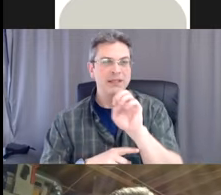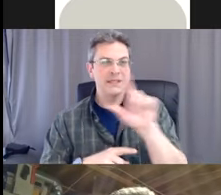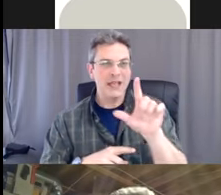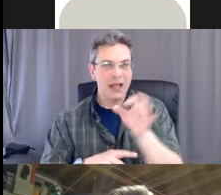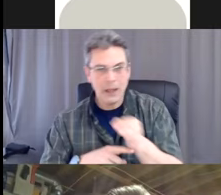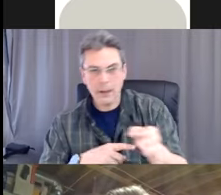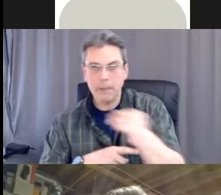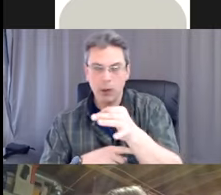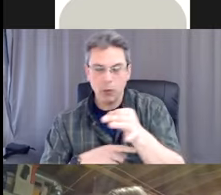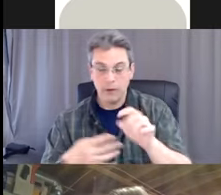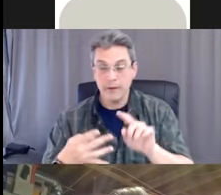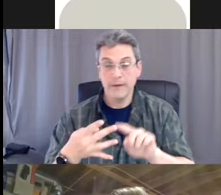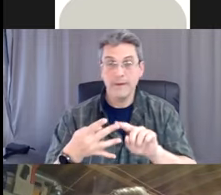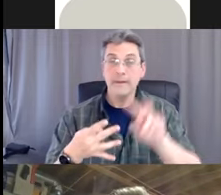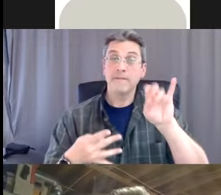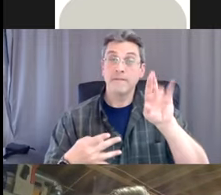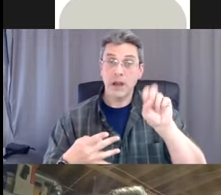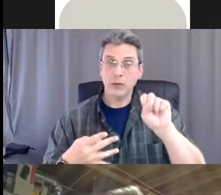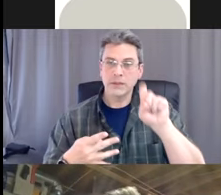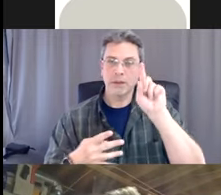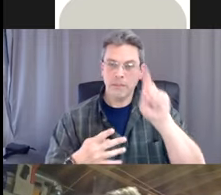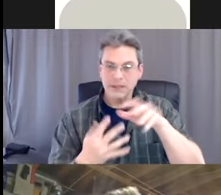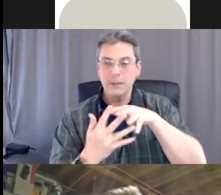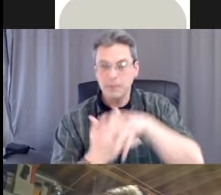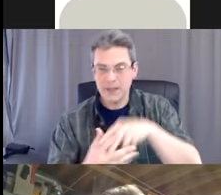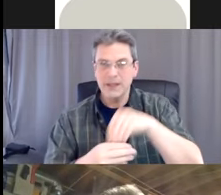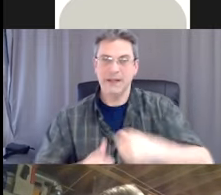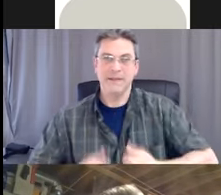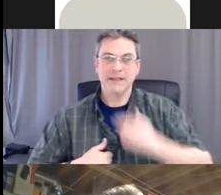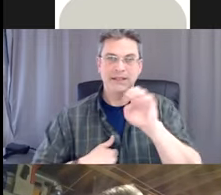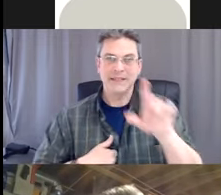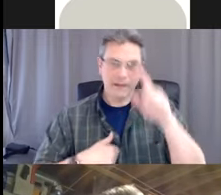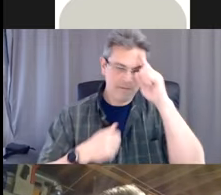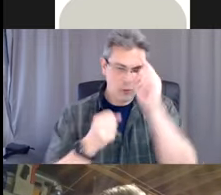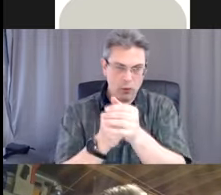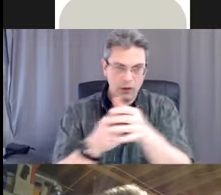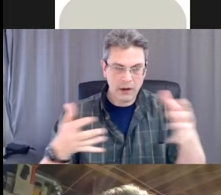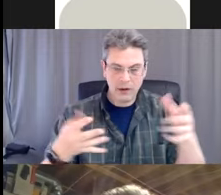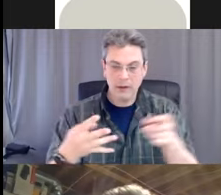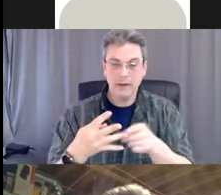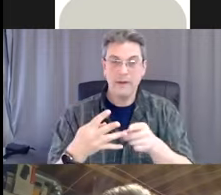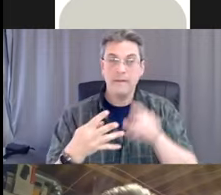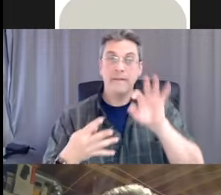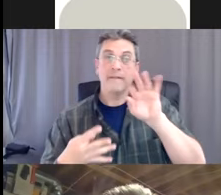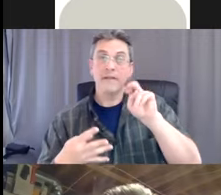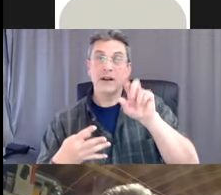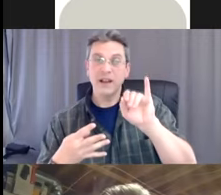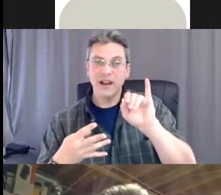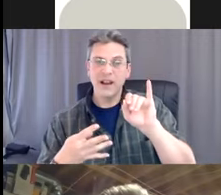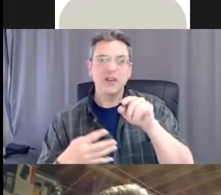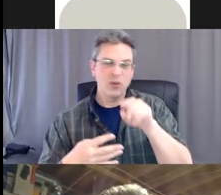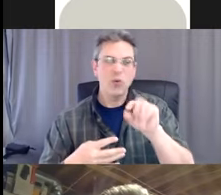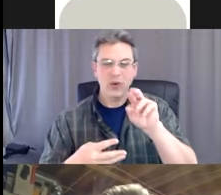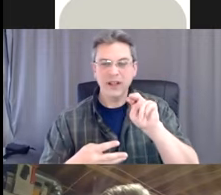invade a living cell so that they can grow and multiply. Fungi, which are organic matters such as plants or animals, so